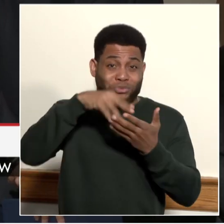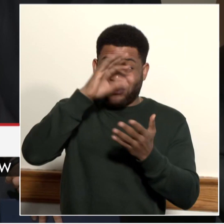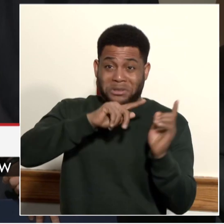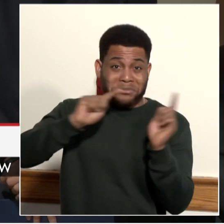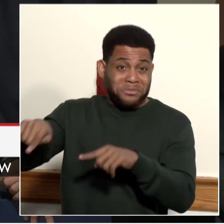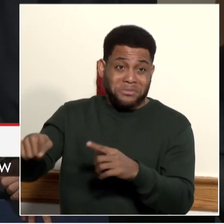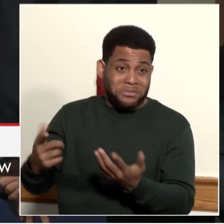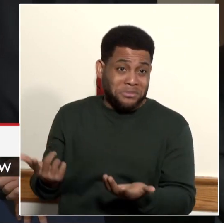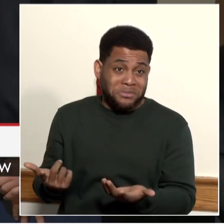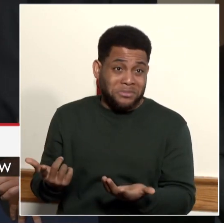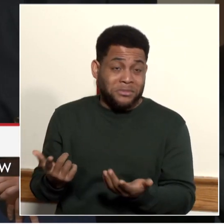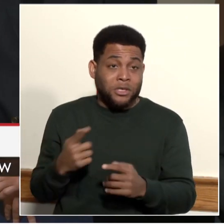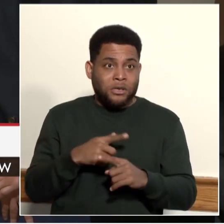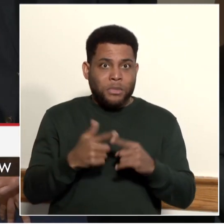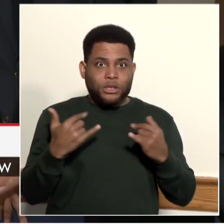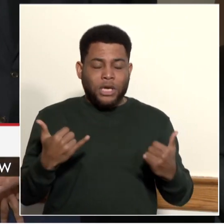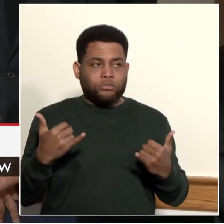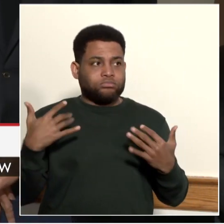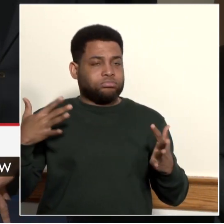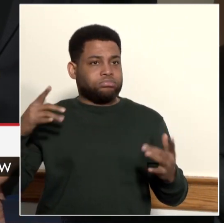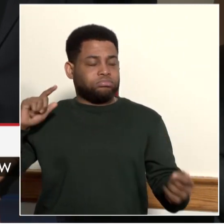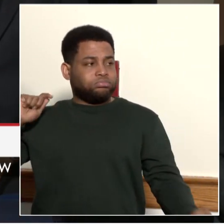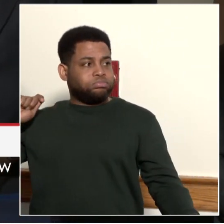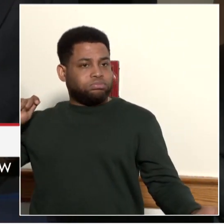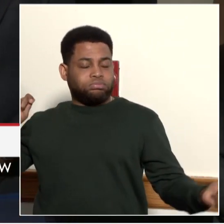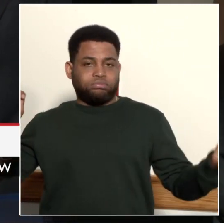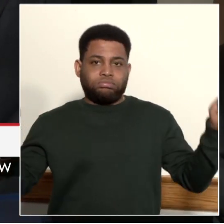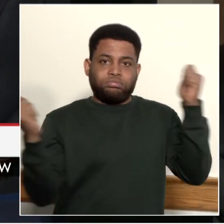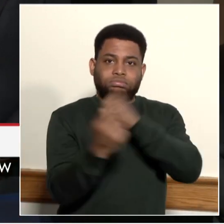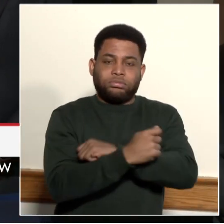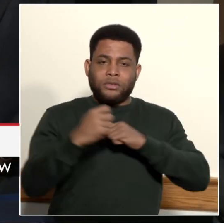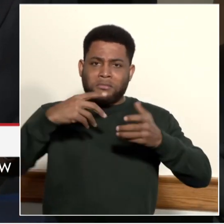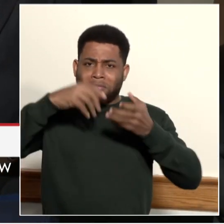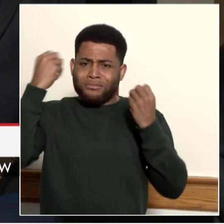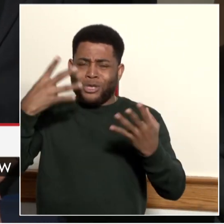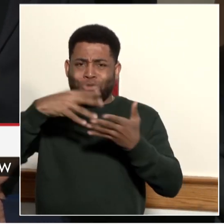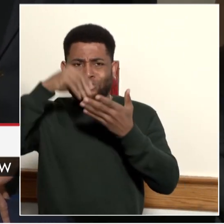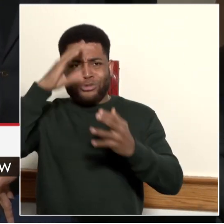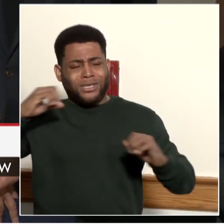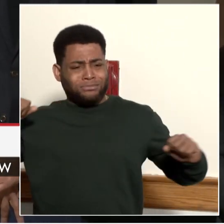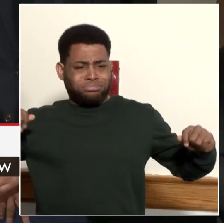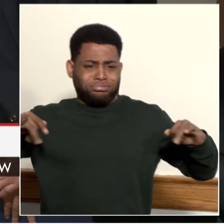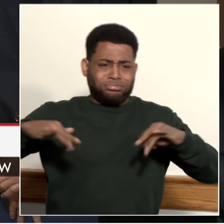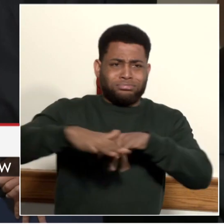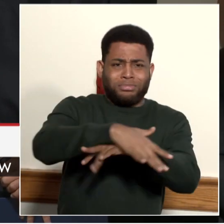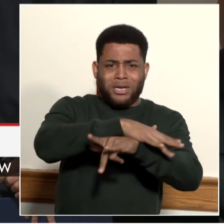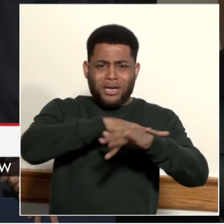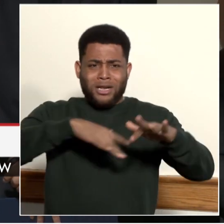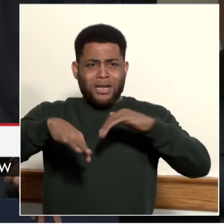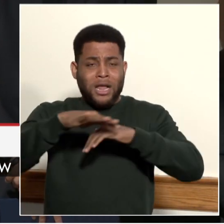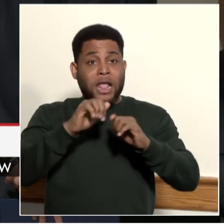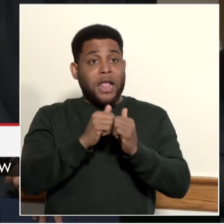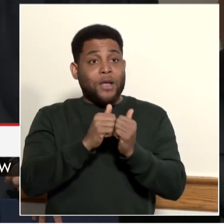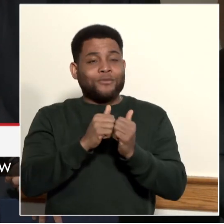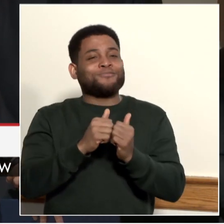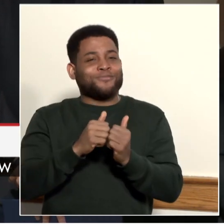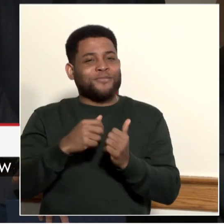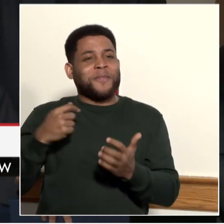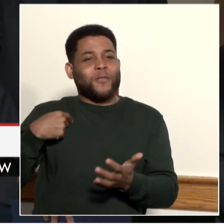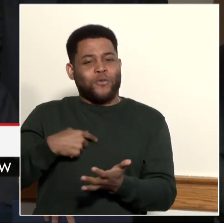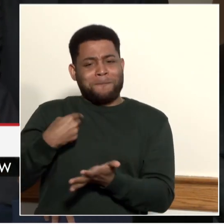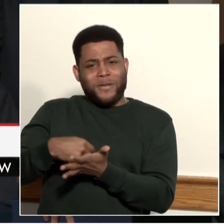But we, we, we put a, we put our money and our energy and our time.